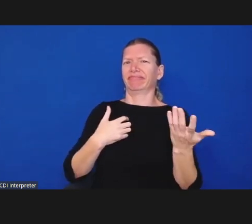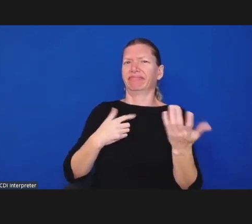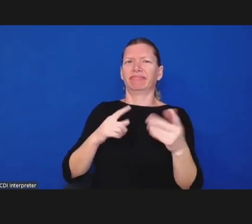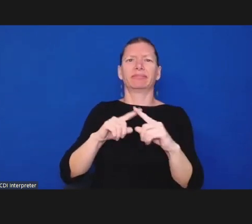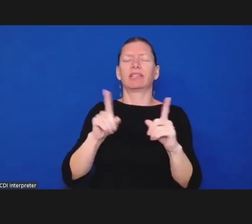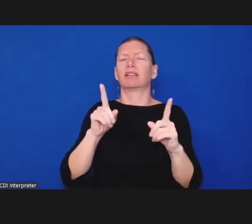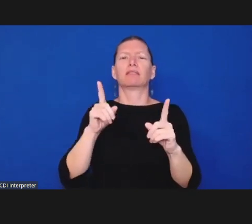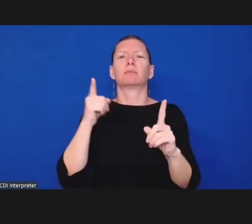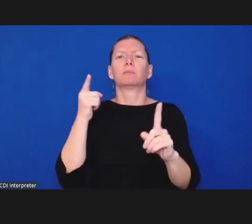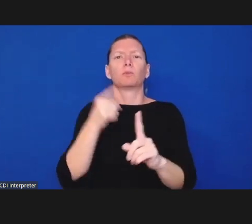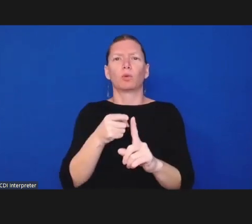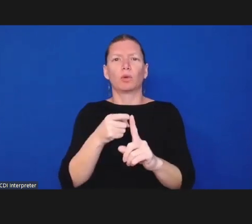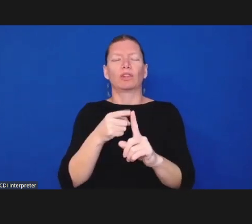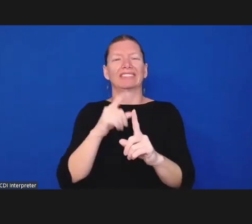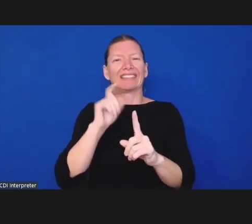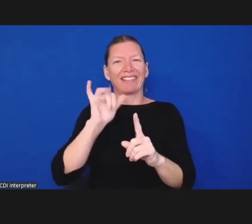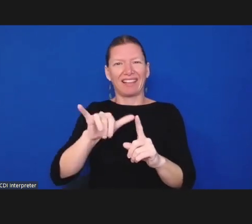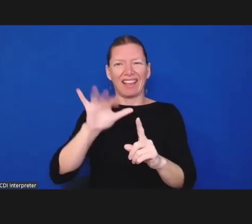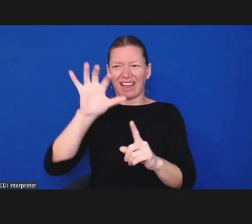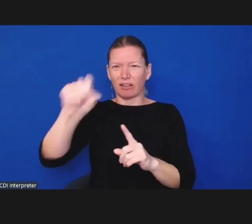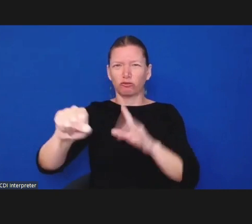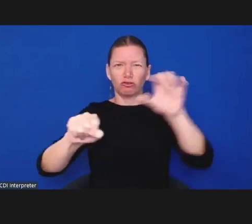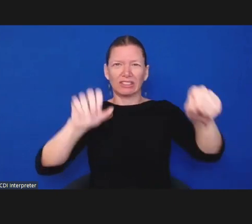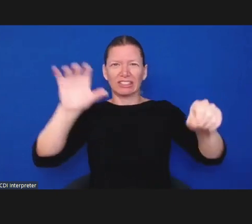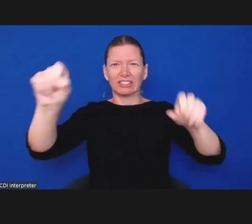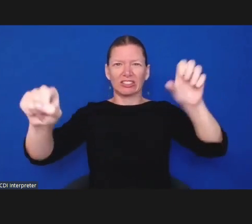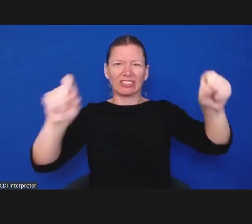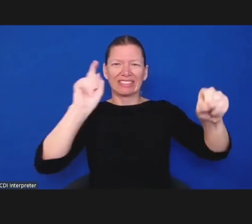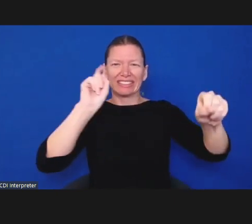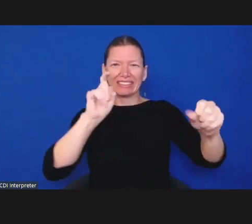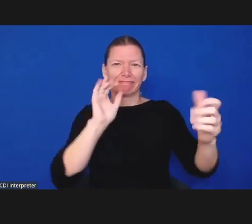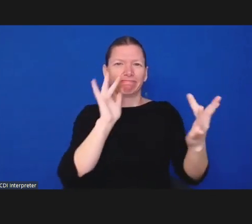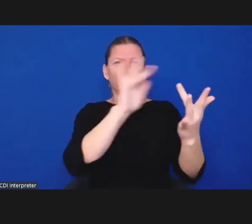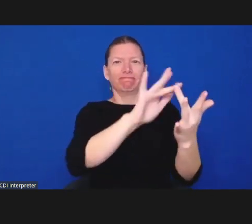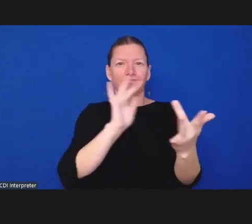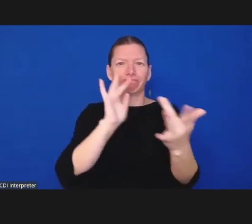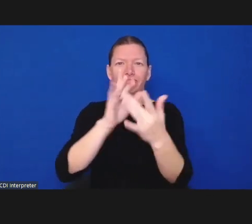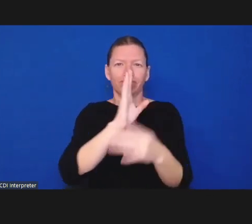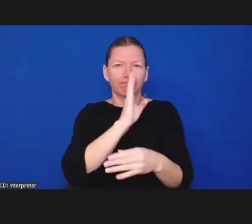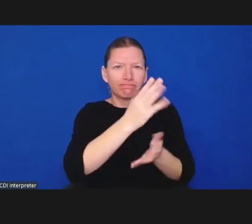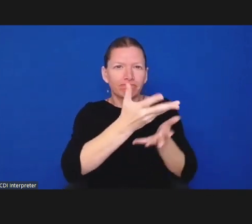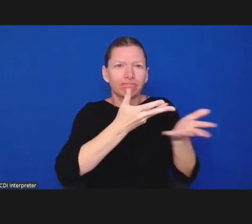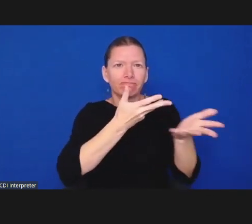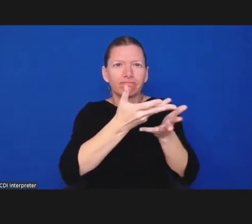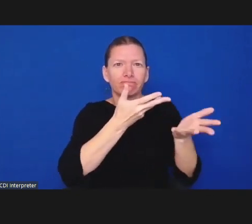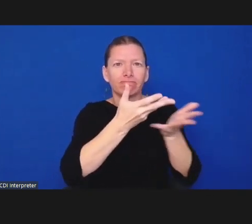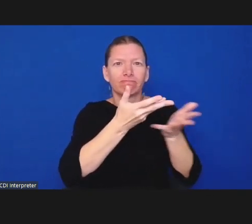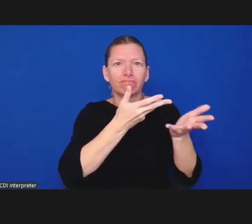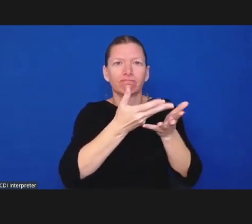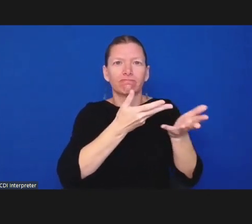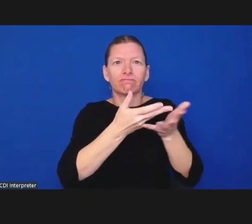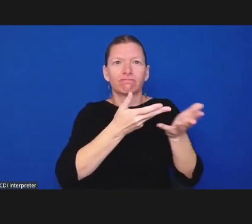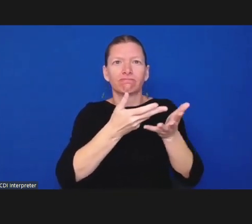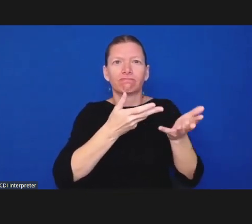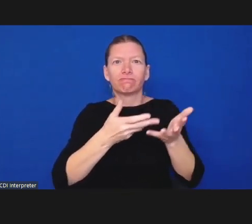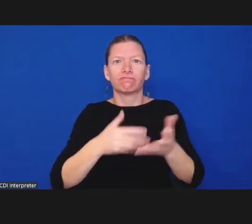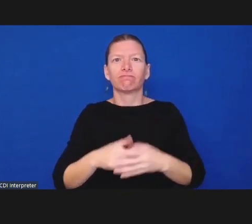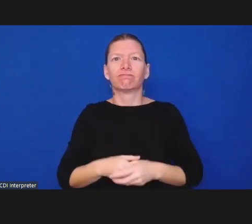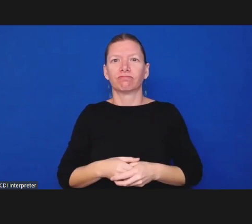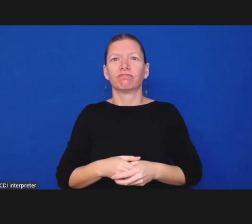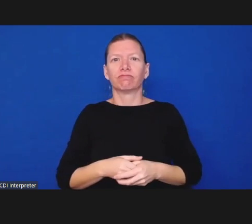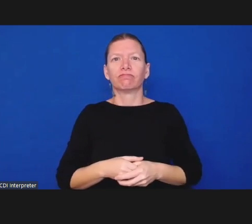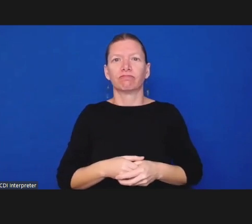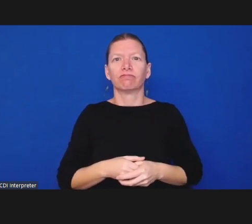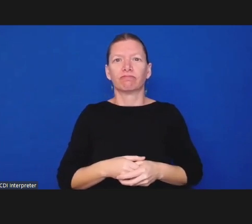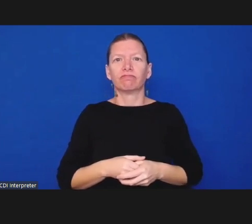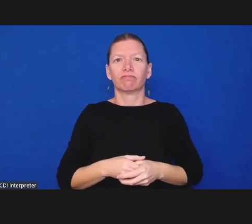partners and again if it were um something that we someone just knew how to do and did it well they would be going around the country training everyone